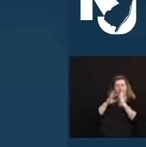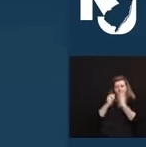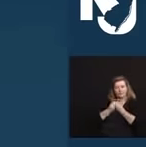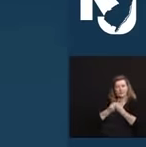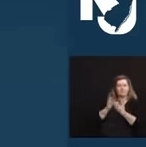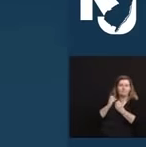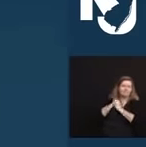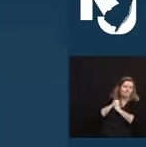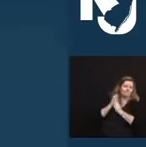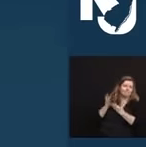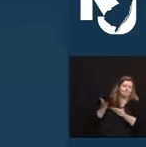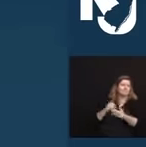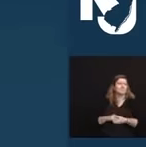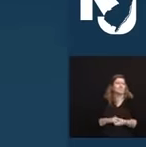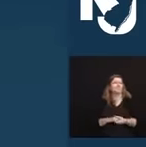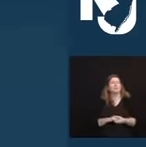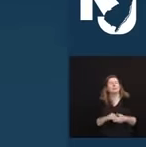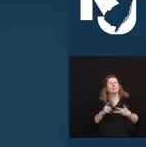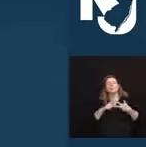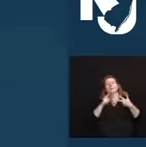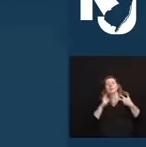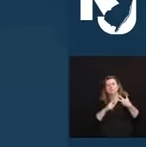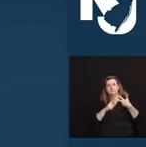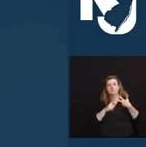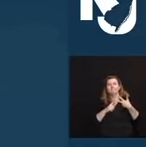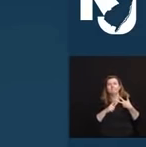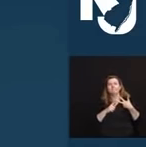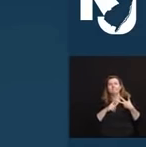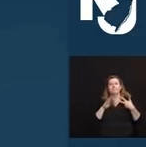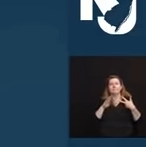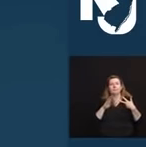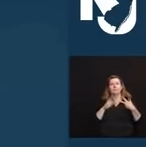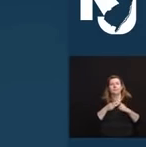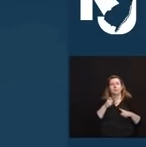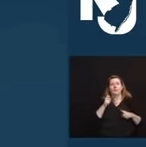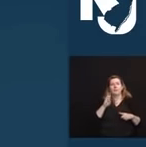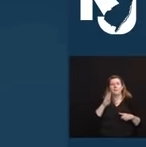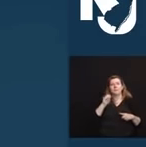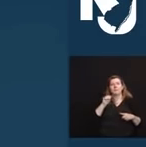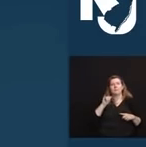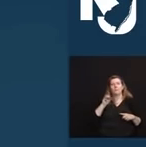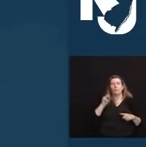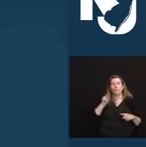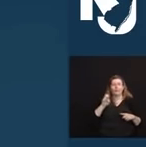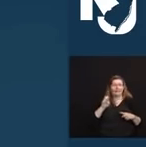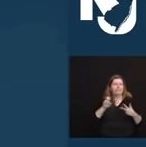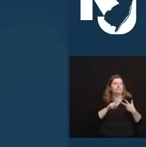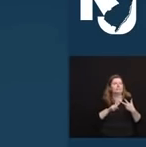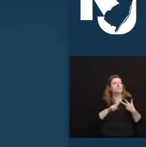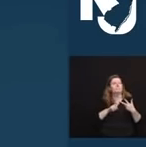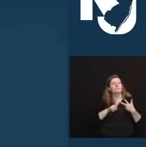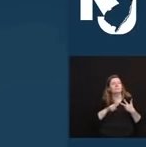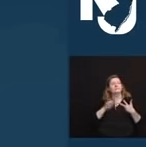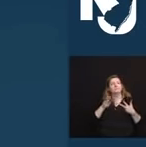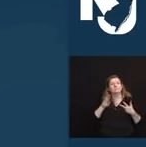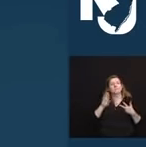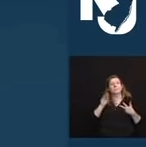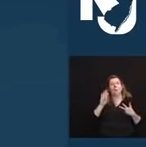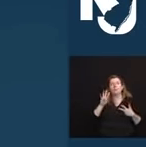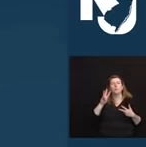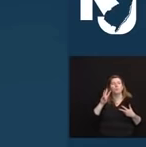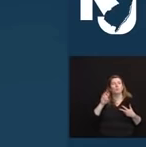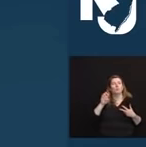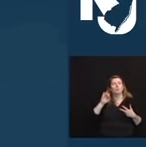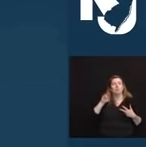And finally, we honor Bayonne's Bob Wynel on the right side. Bob Wynel II, a graduate of Hudson